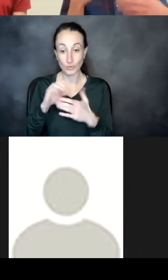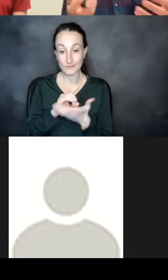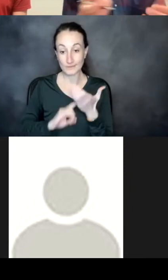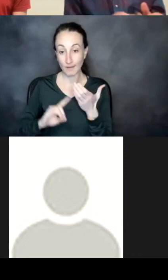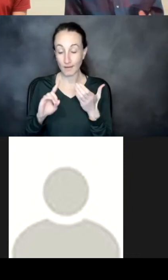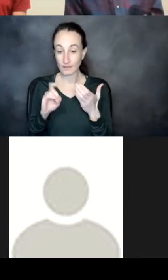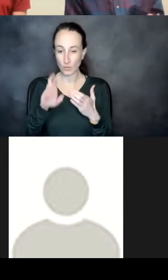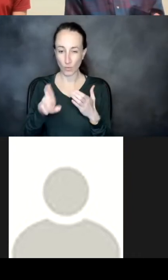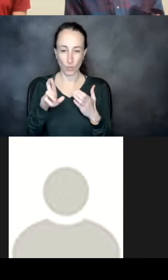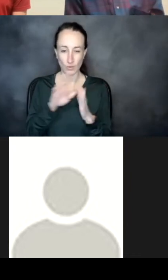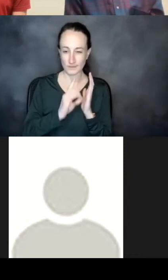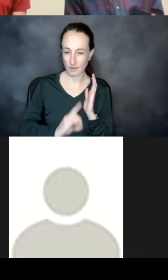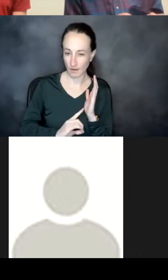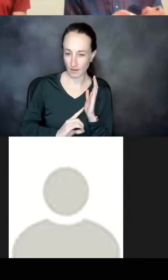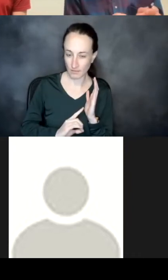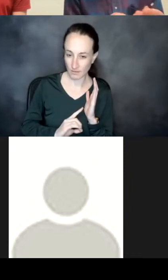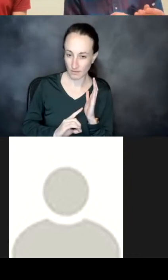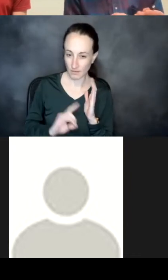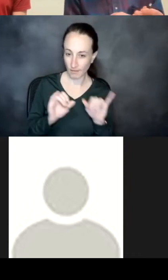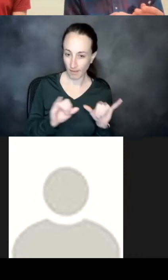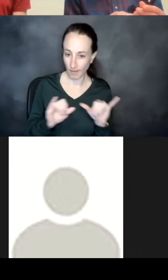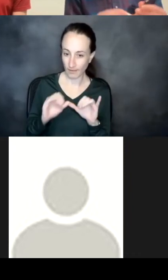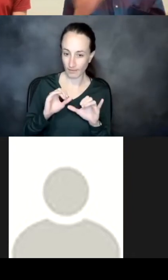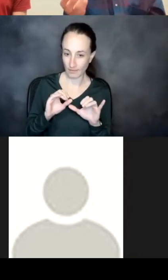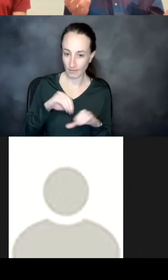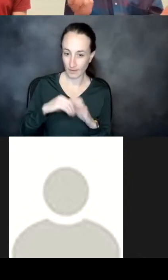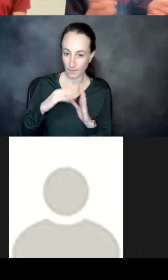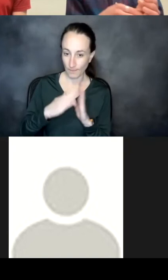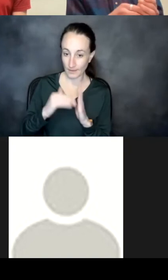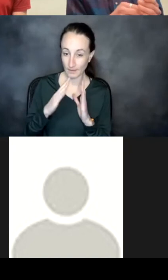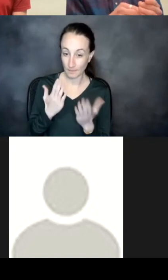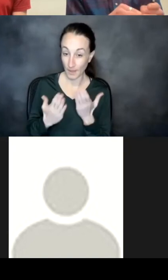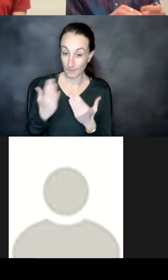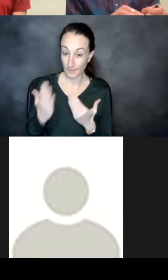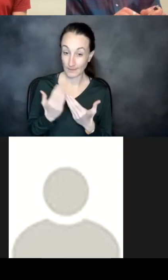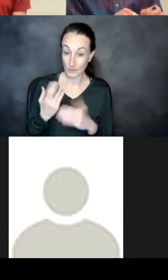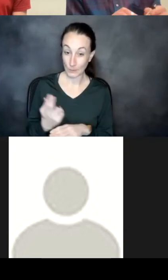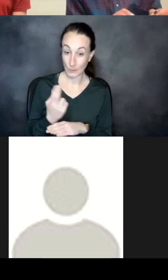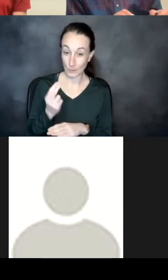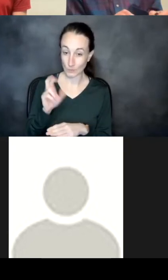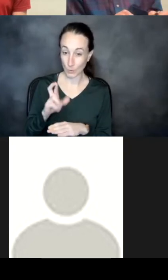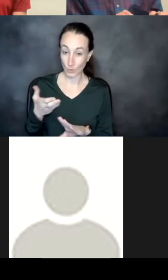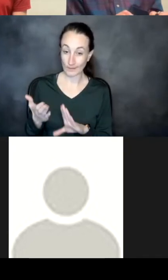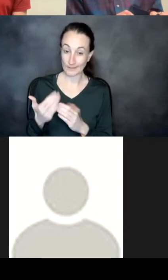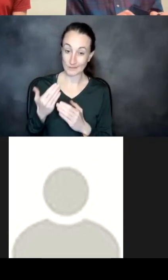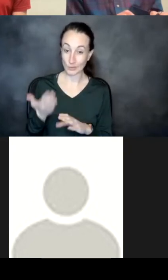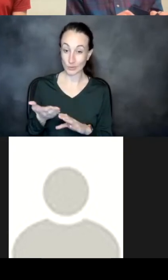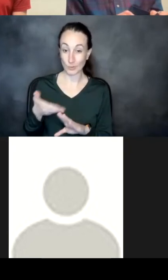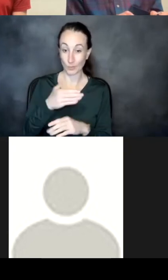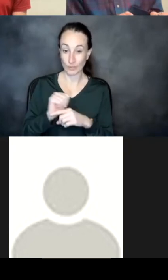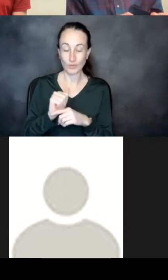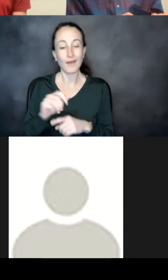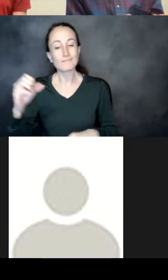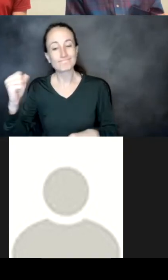or maybe design uh like in painting does but be easier to use or easier to pre-train is that your question yeah i mean like